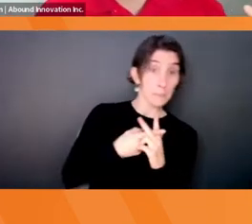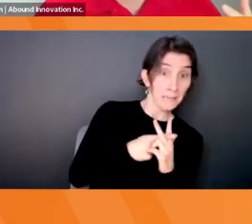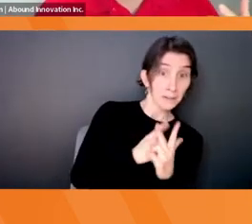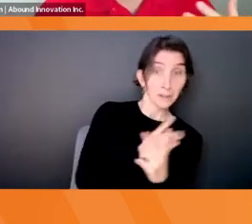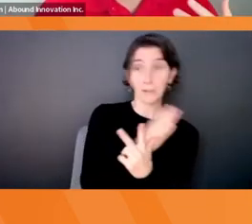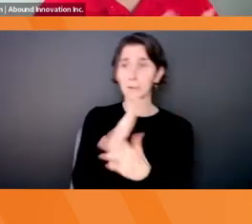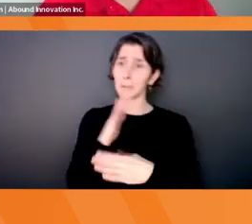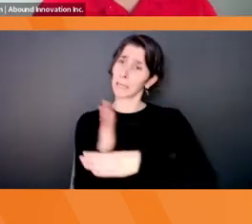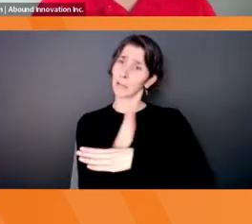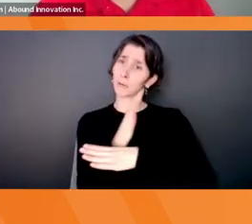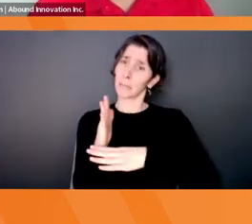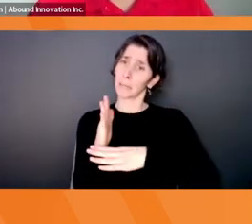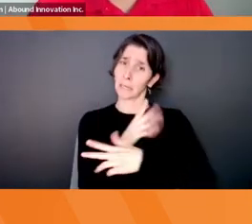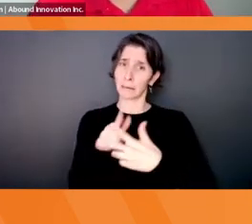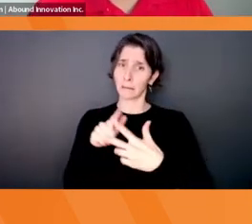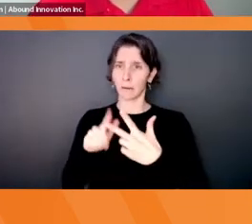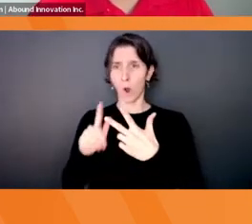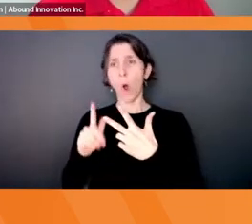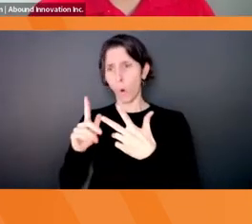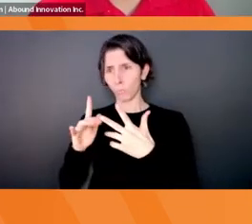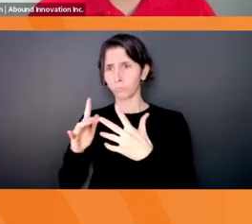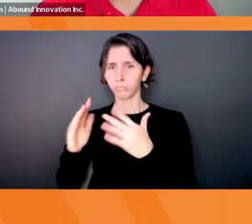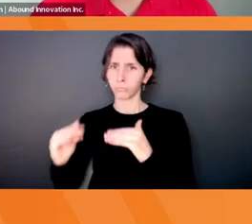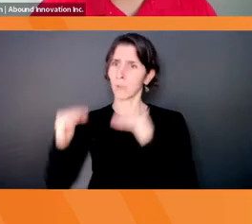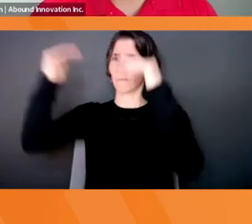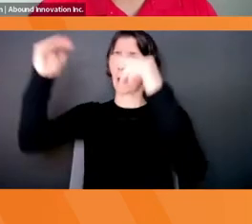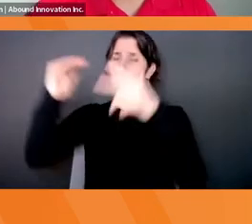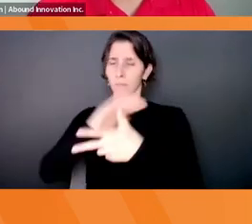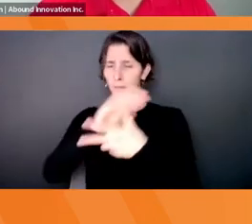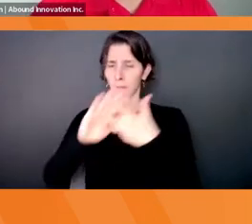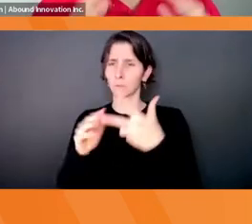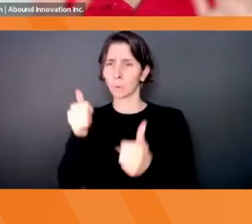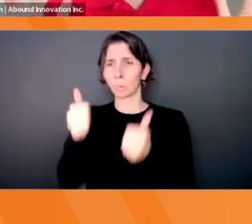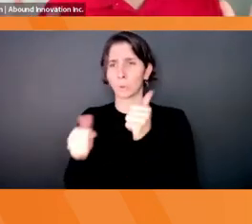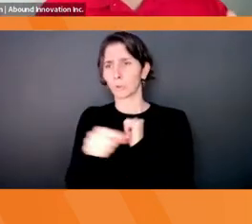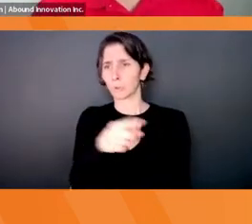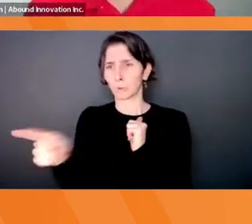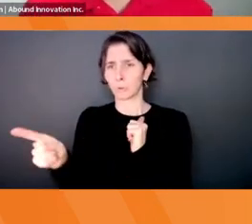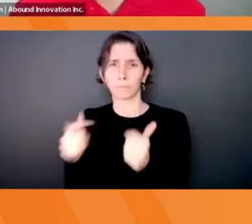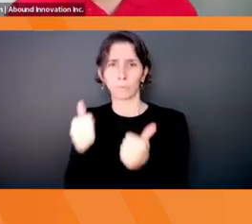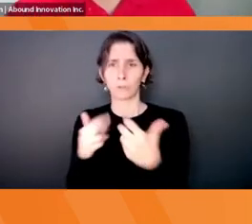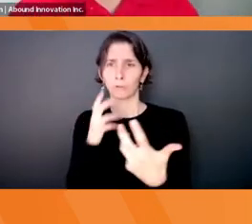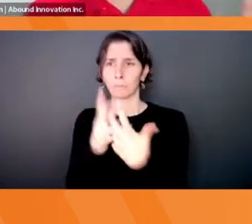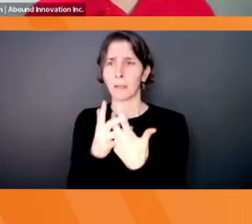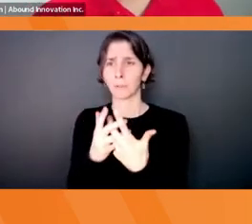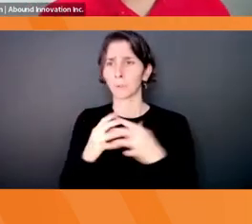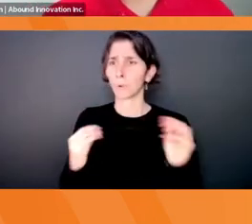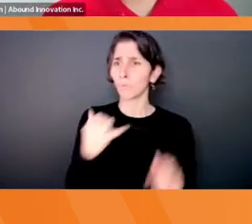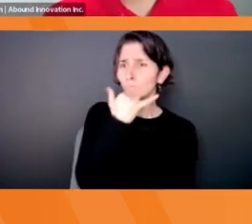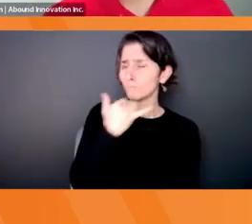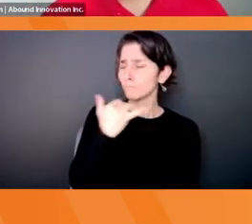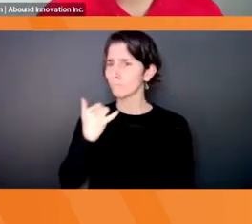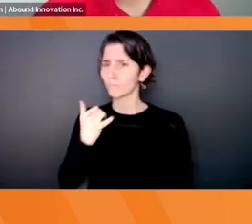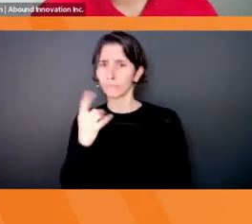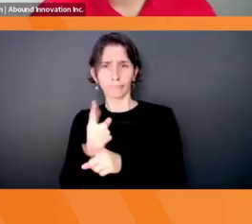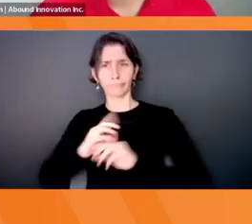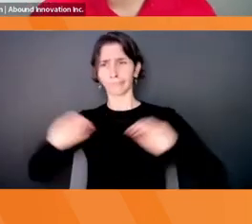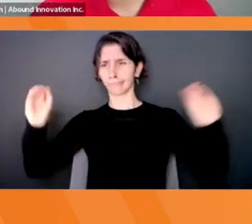advanced? How would you say your current knowledge of innovation is today? There's no right or wrong here. We all start from somewhere.